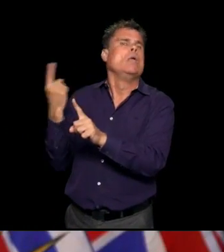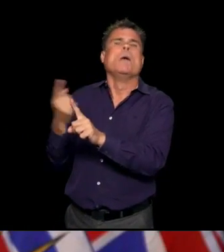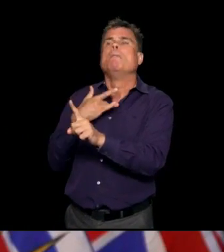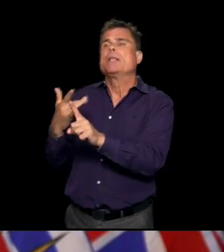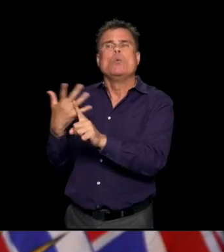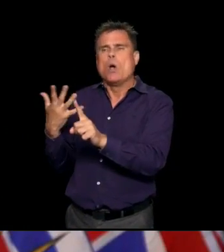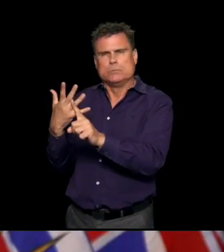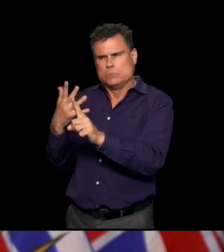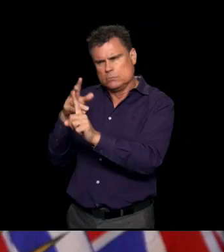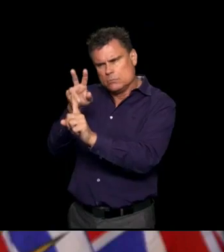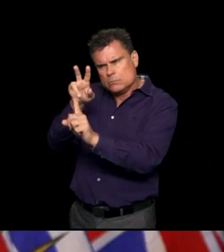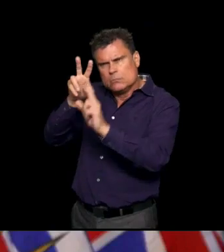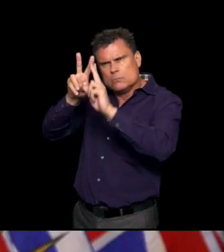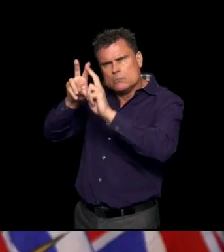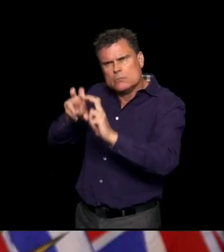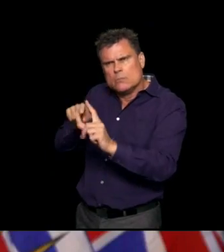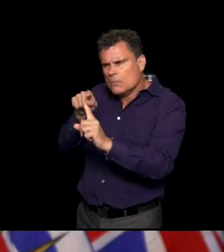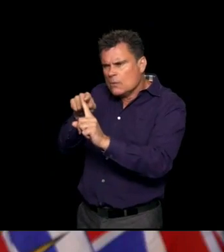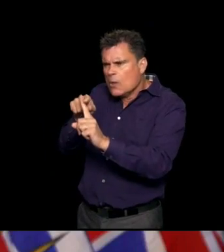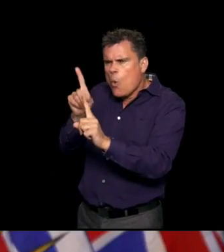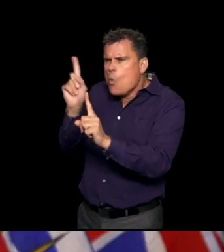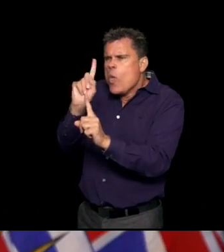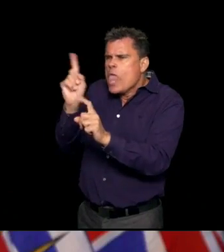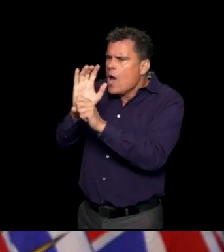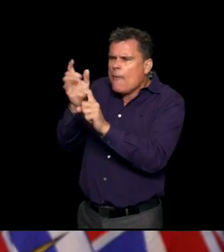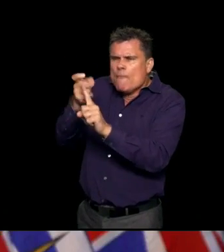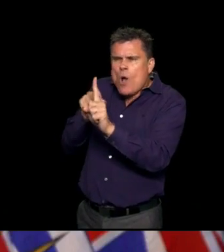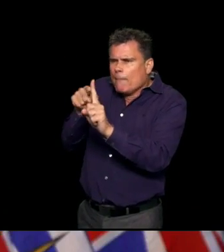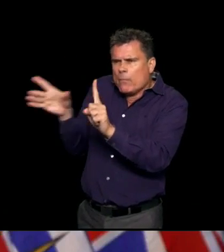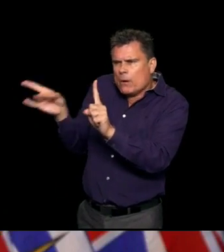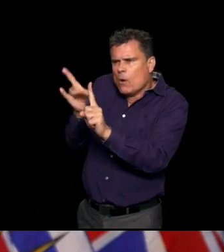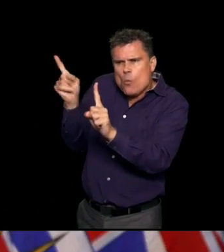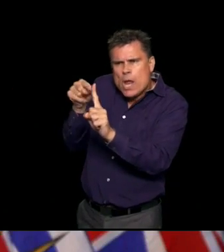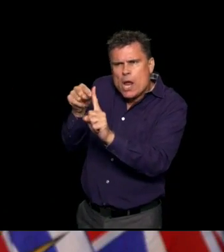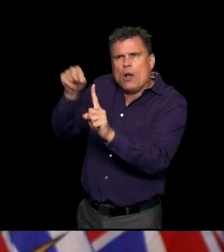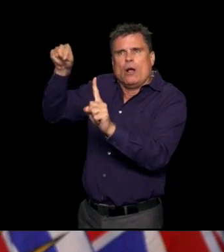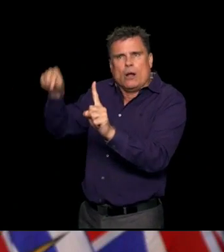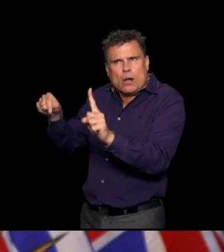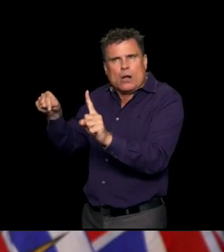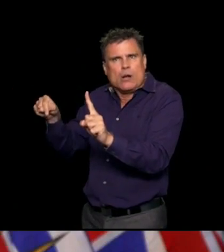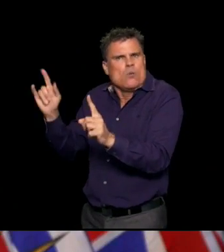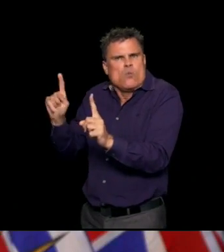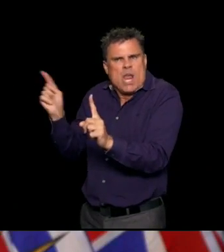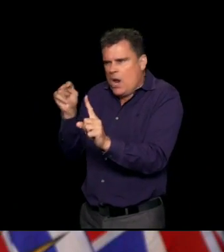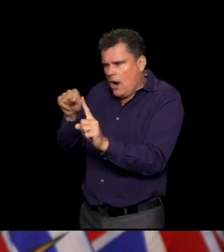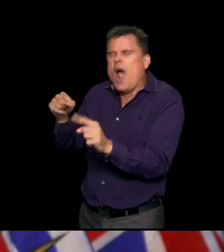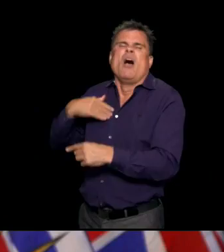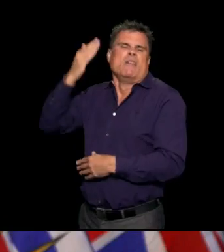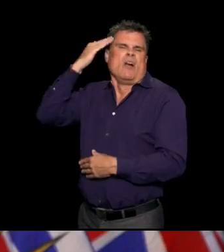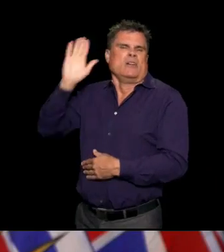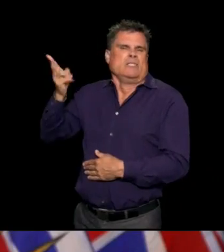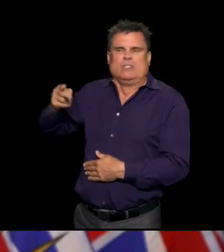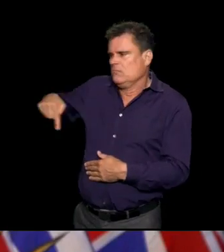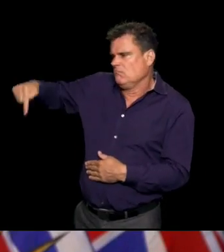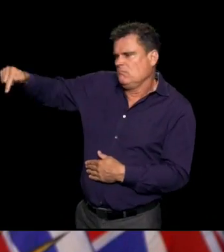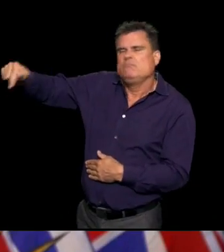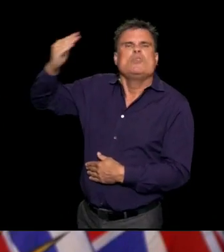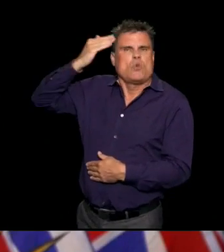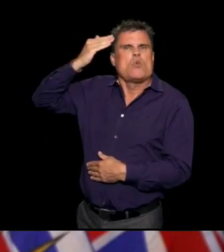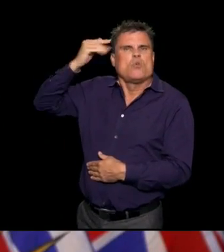event? And that's something that we take very seriously because it's those unlinked cases that we are most concerned about.